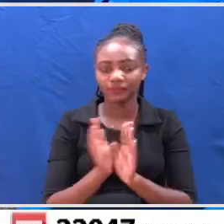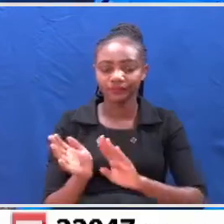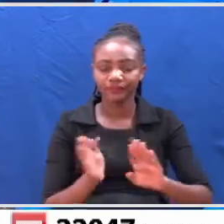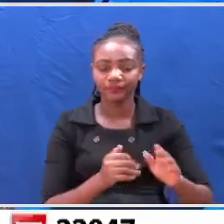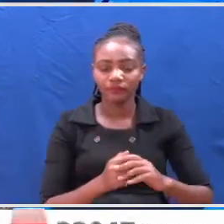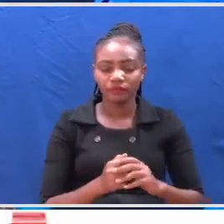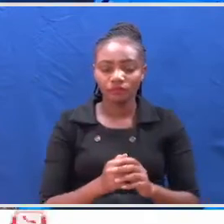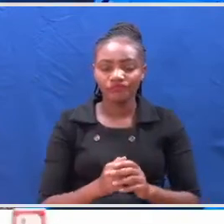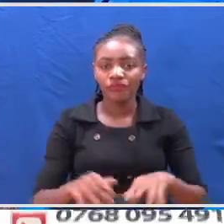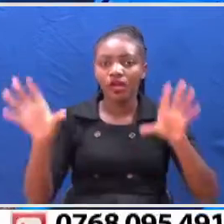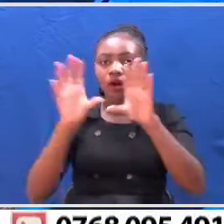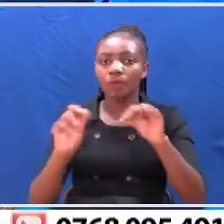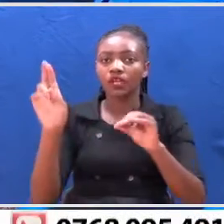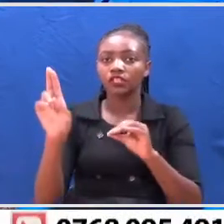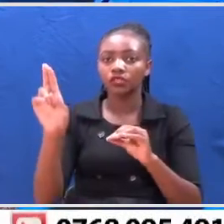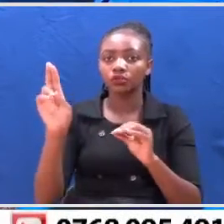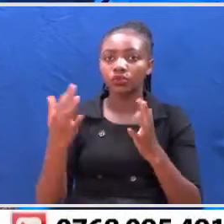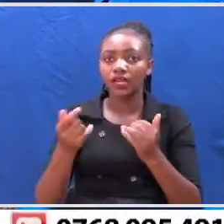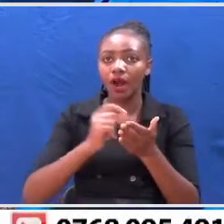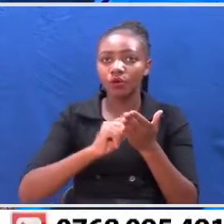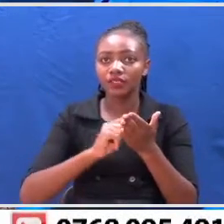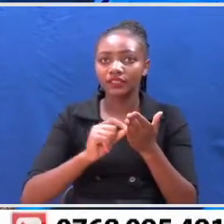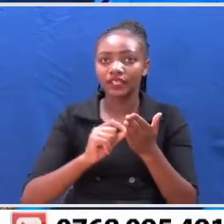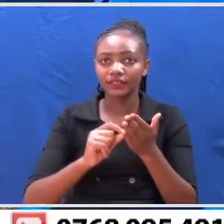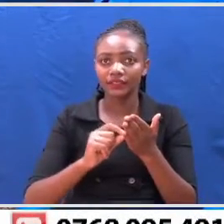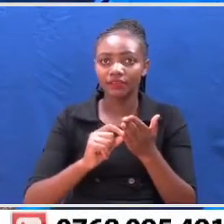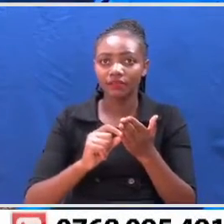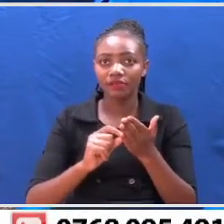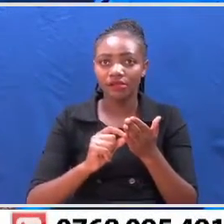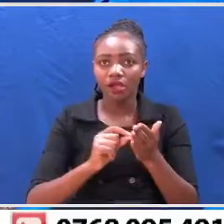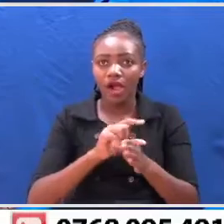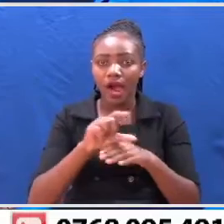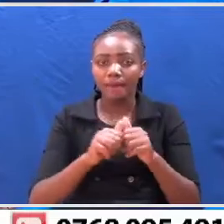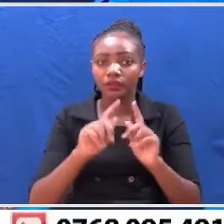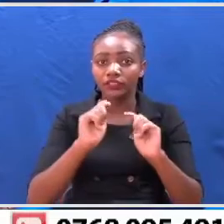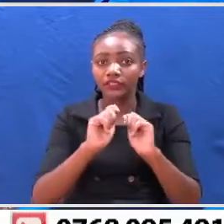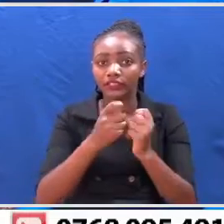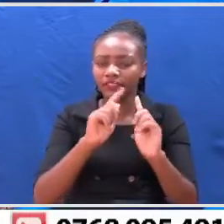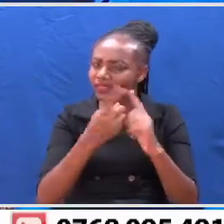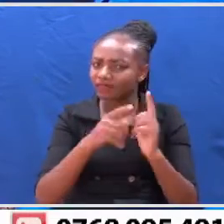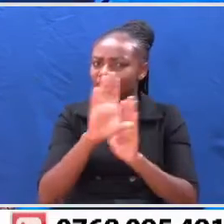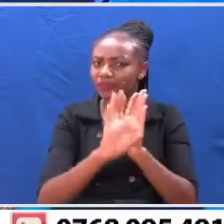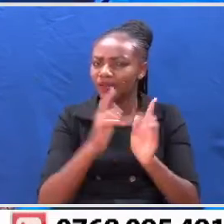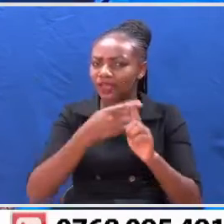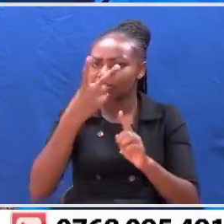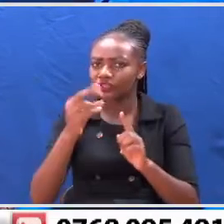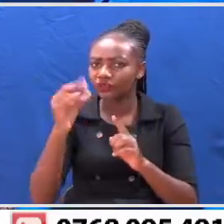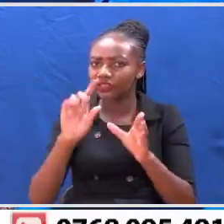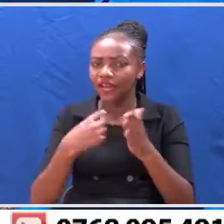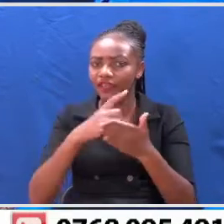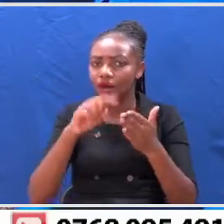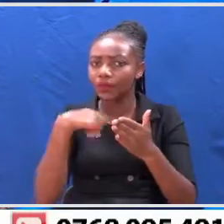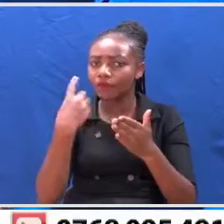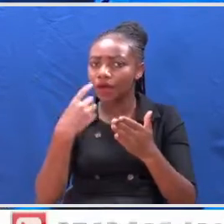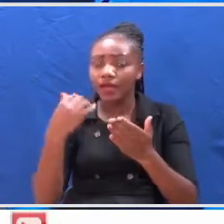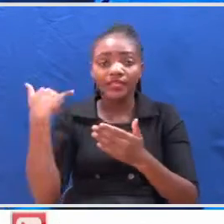From it, President Uhuru Kenyatta has signed into law the Tax Laws Amendment Bill 2020, which was passed yesterday by members